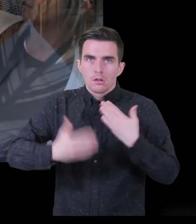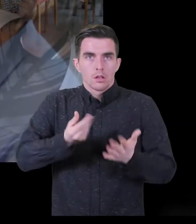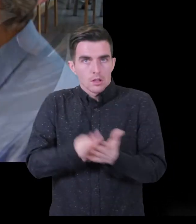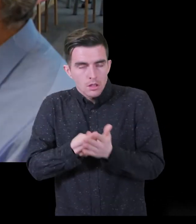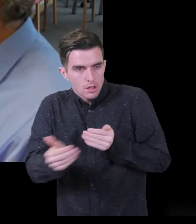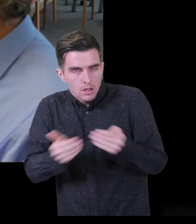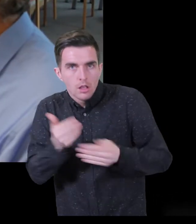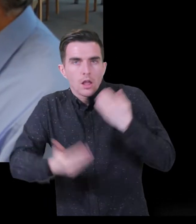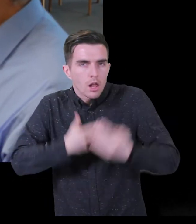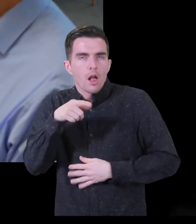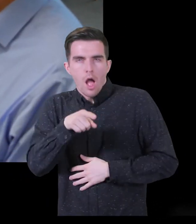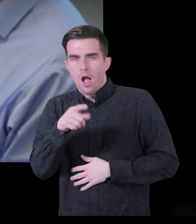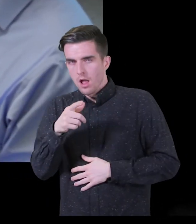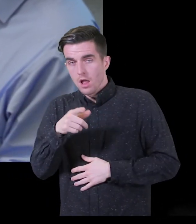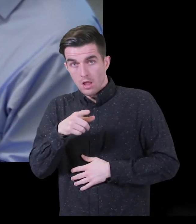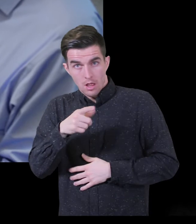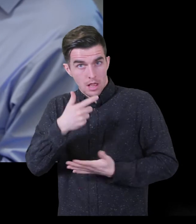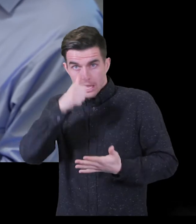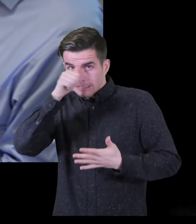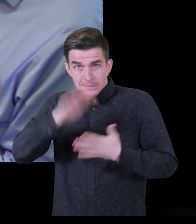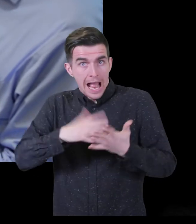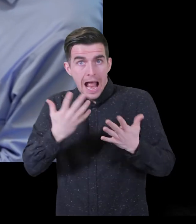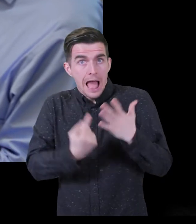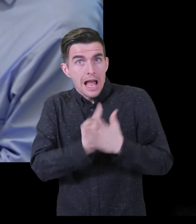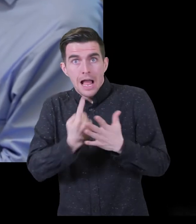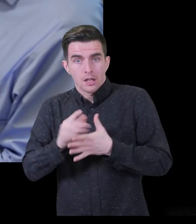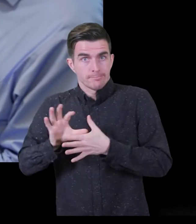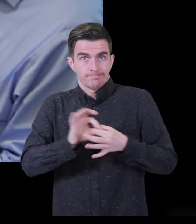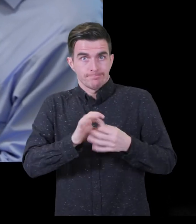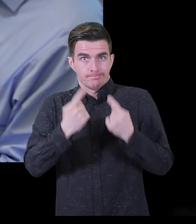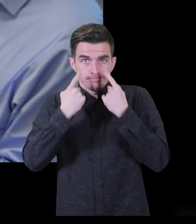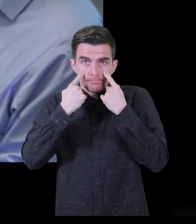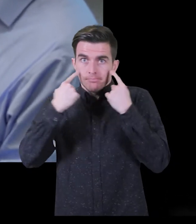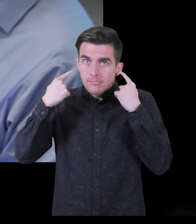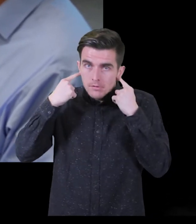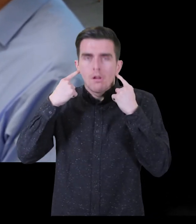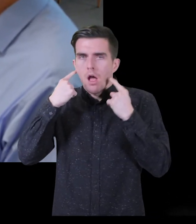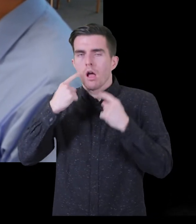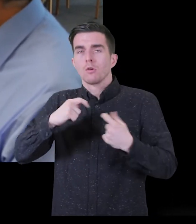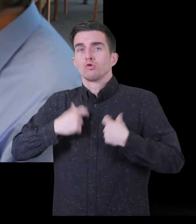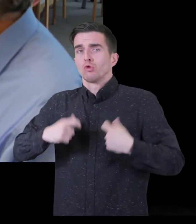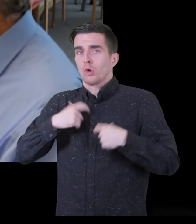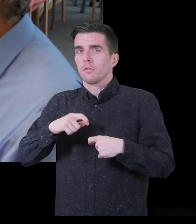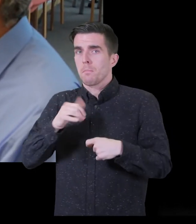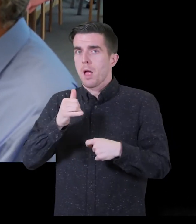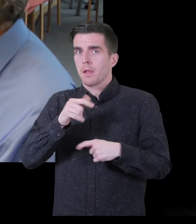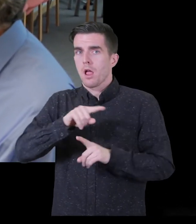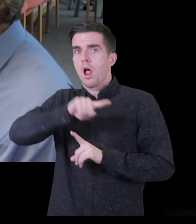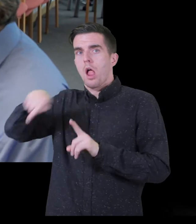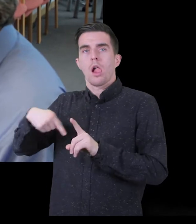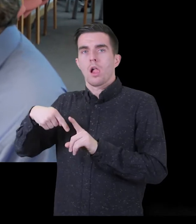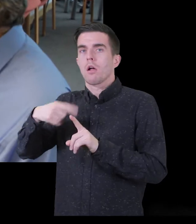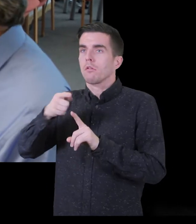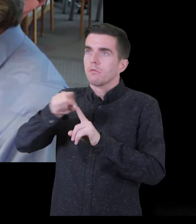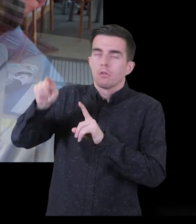If you are experiencing other issues in addition to your sensory loss, your social worker may suggest referring you to other agencies